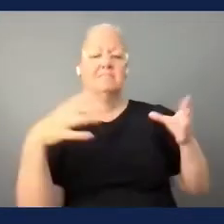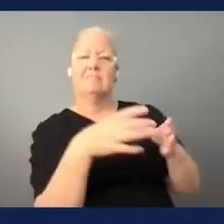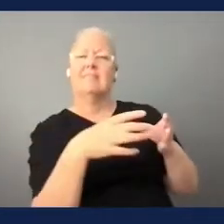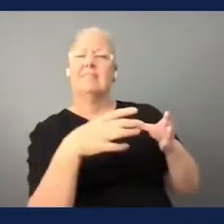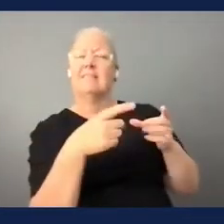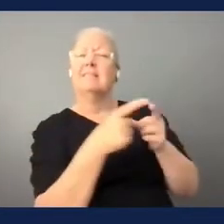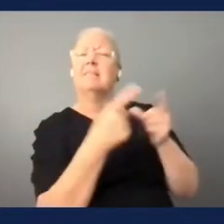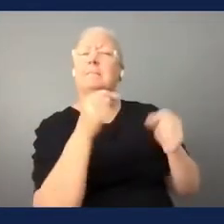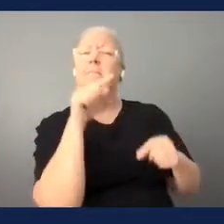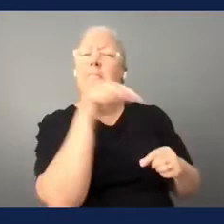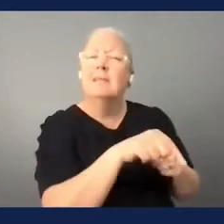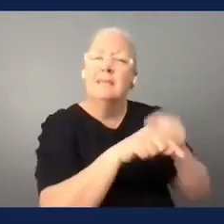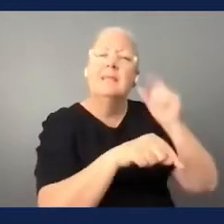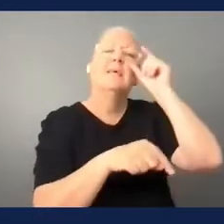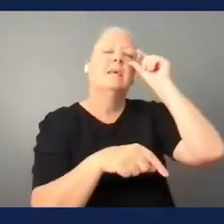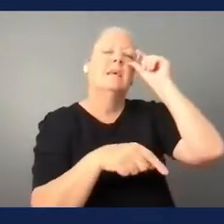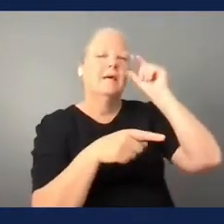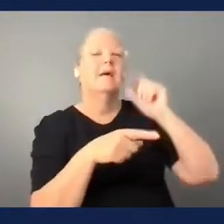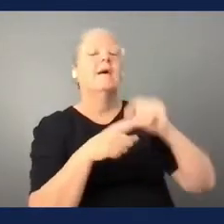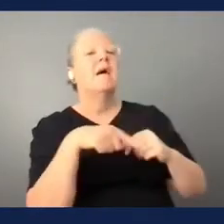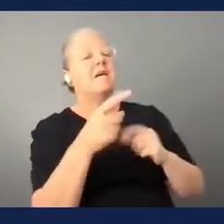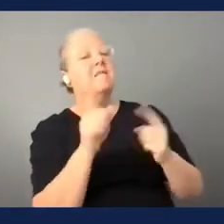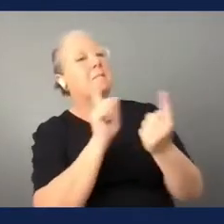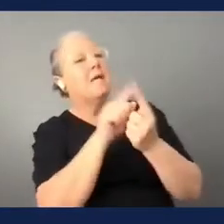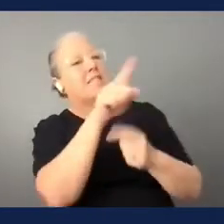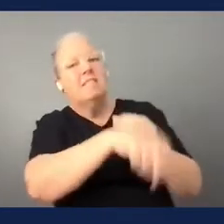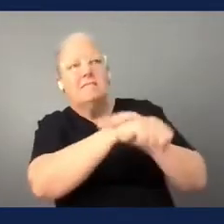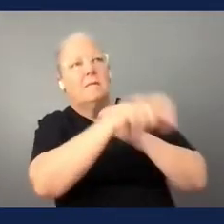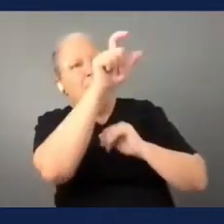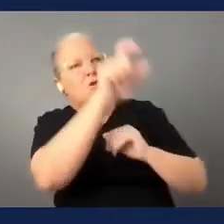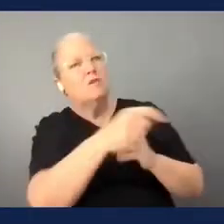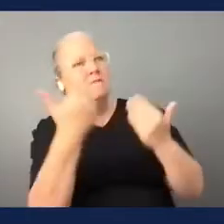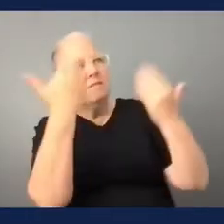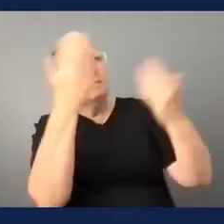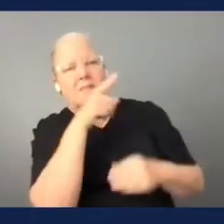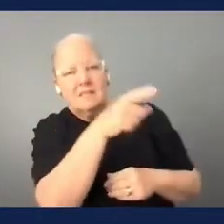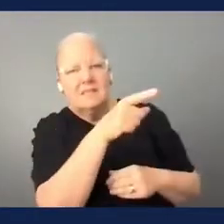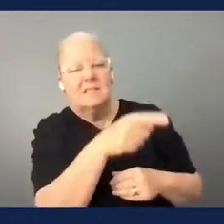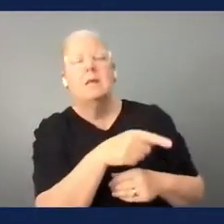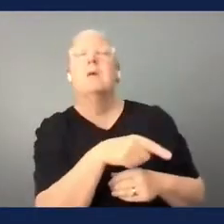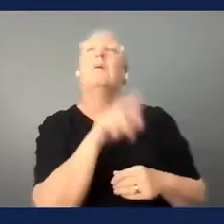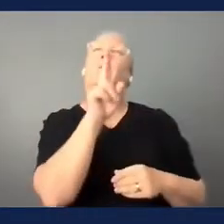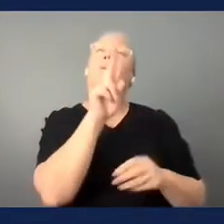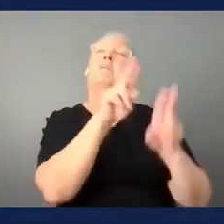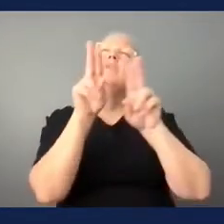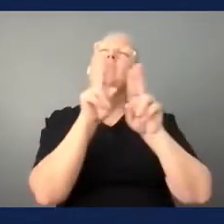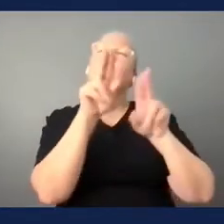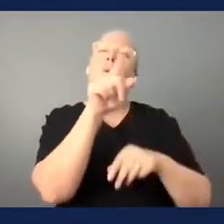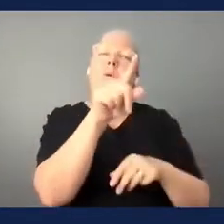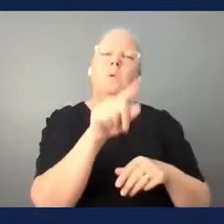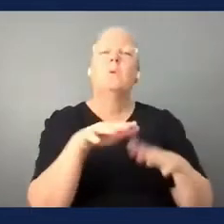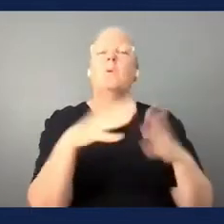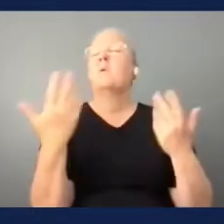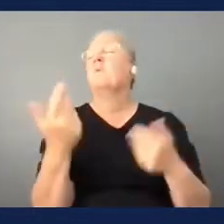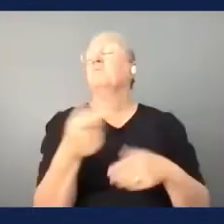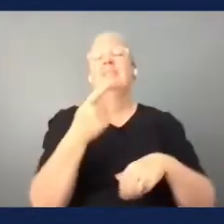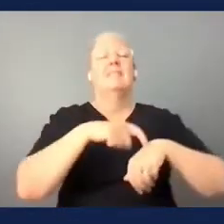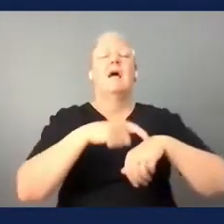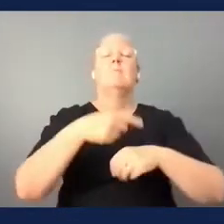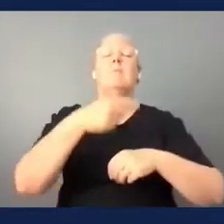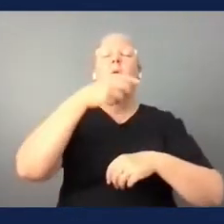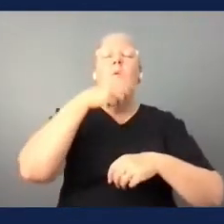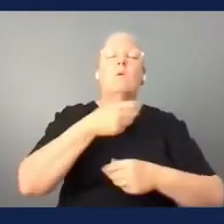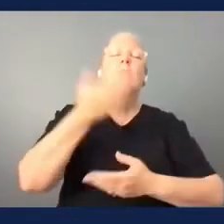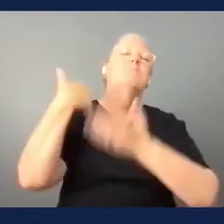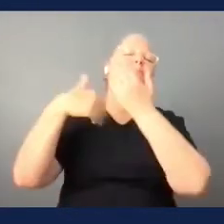have a q a they will watch videos of it they may watch uh the 1957 cup final whatever it is that will create discussion